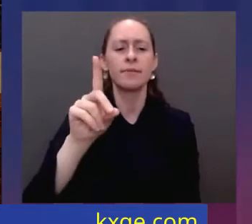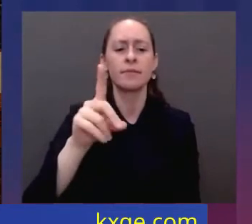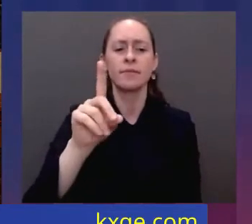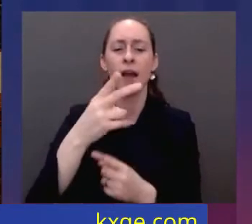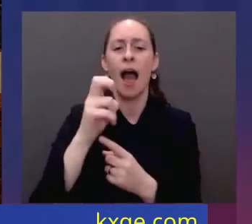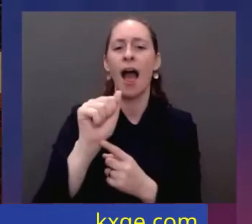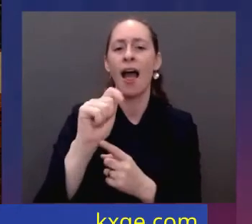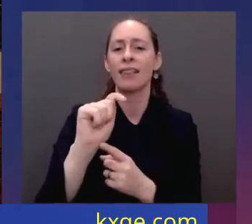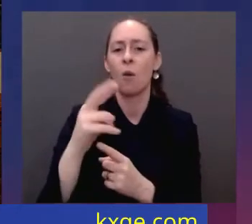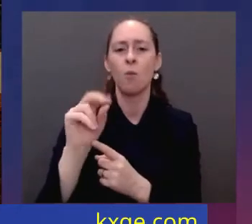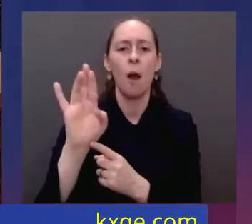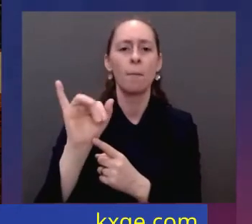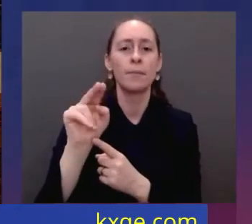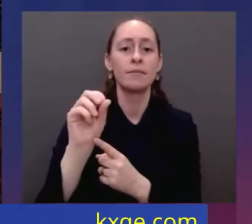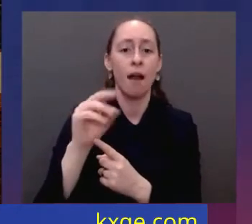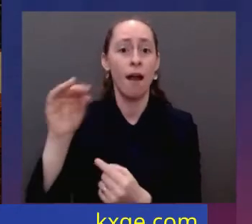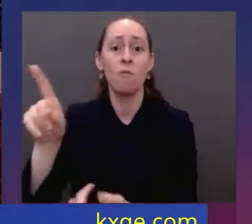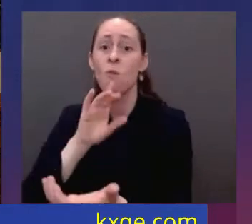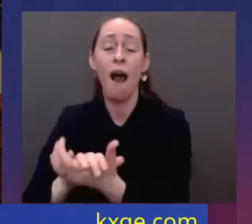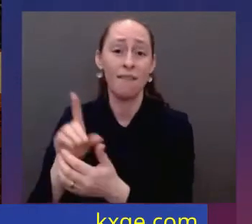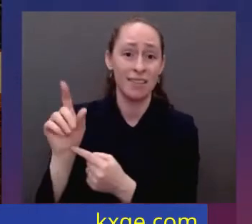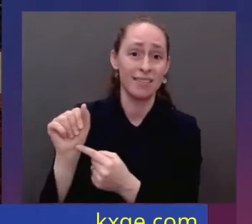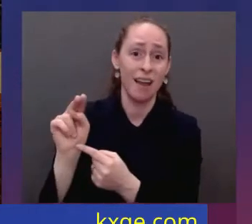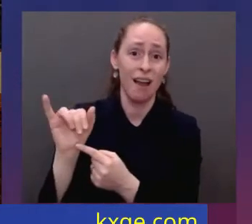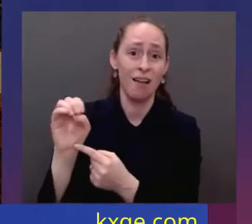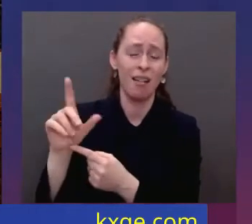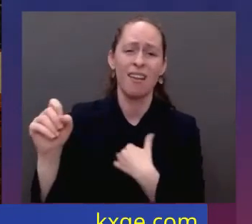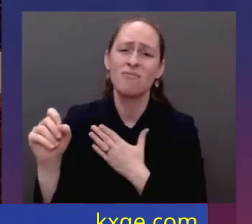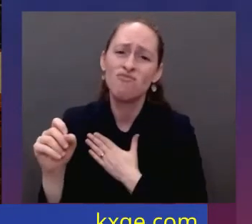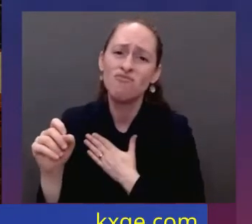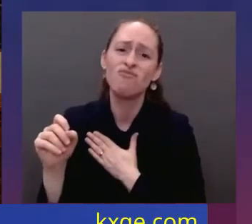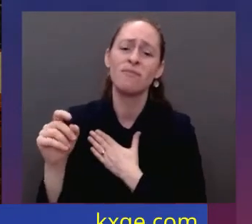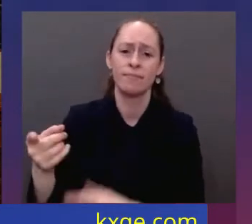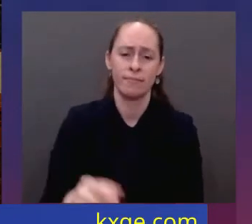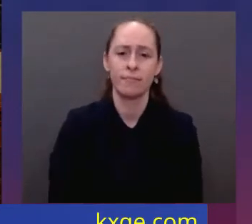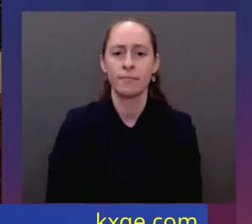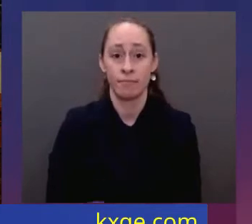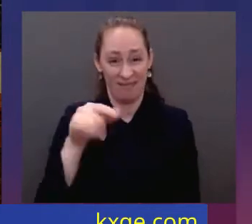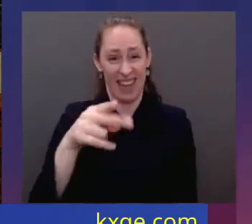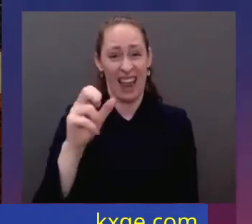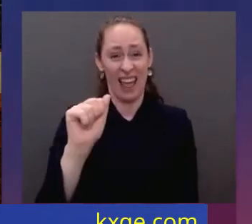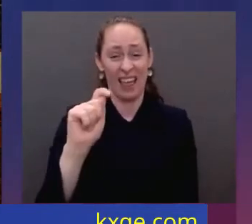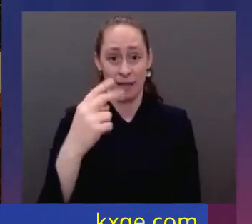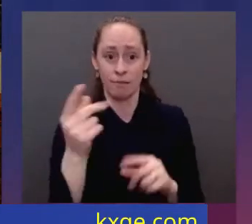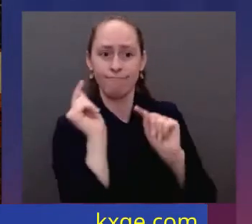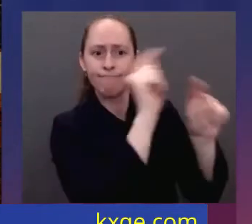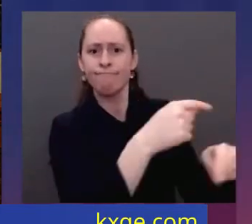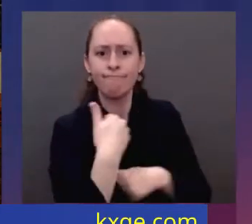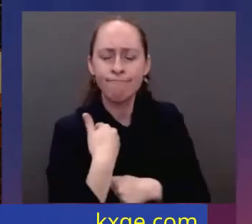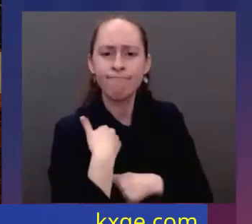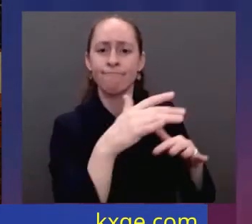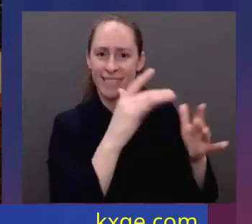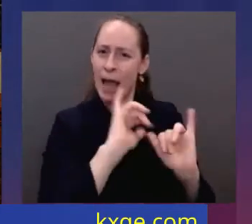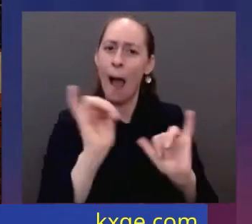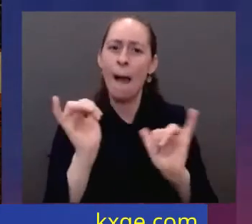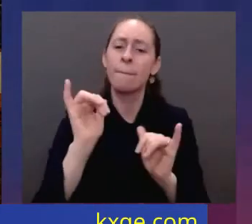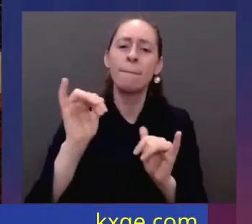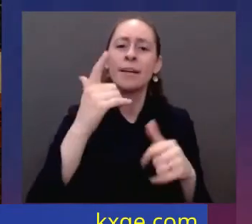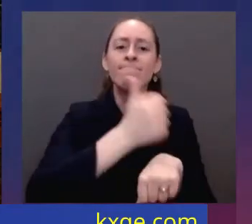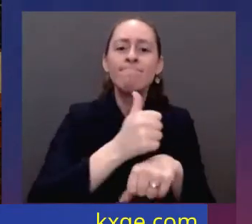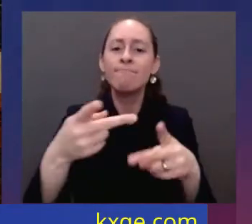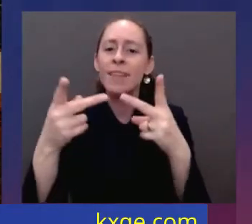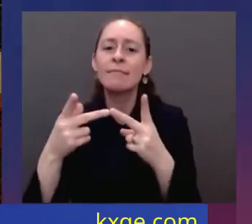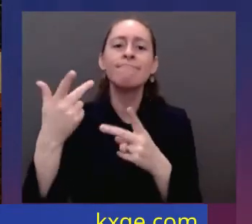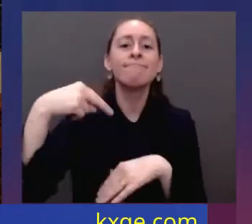National Guard, combat medic in Kosovo and Iraq, stationed near Baghdad just yards from burn pits the size of football fields. Danielle is here with us tonight.